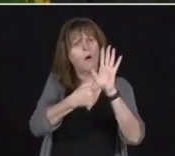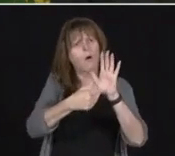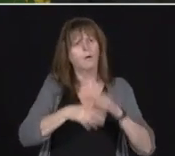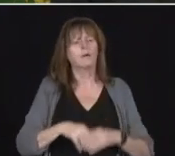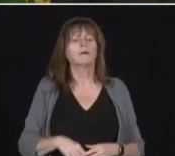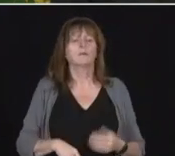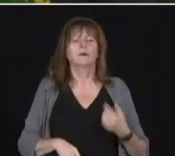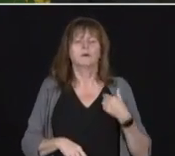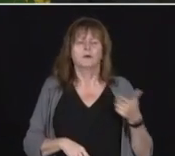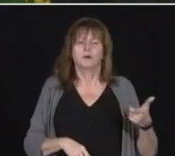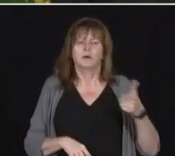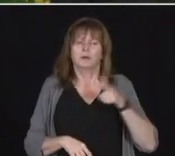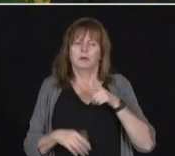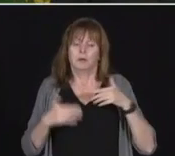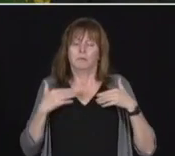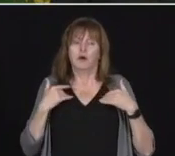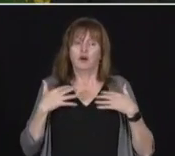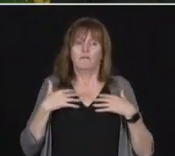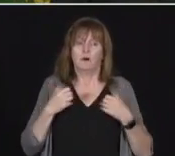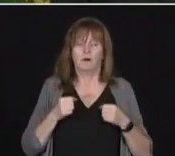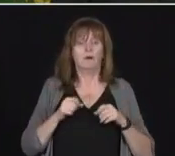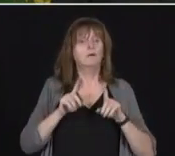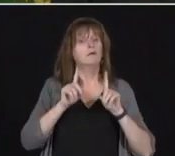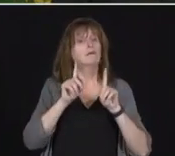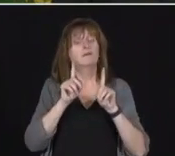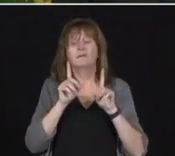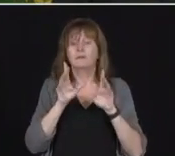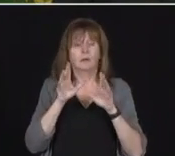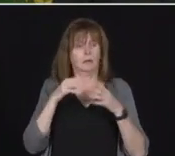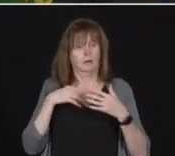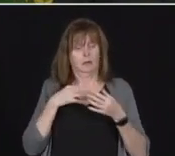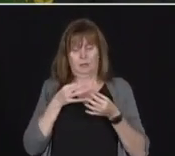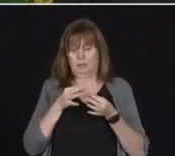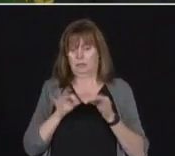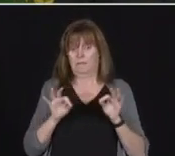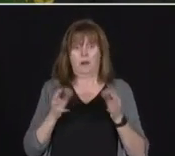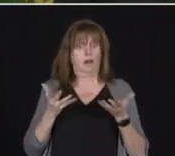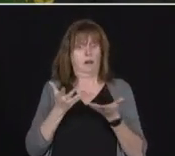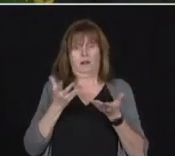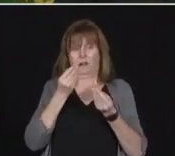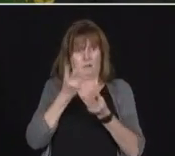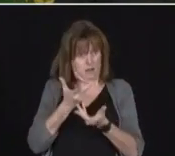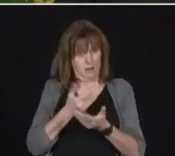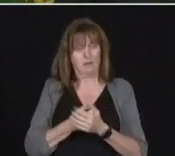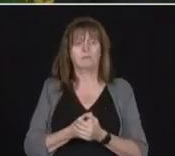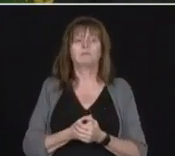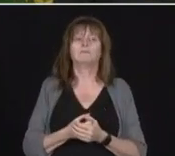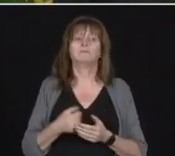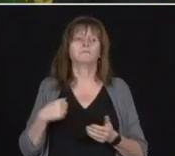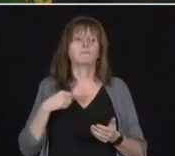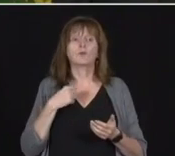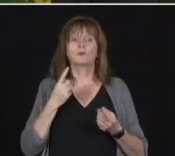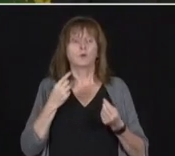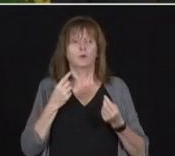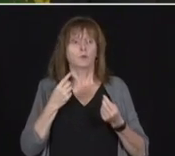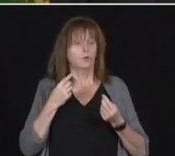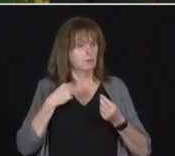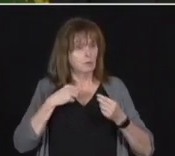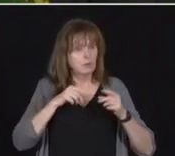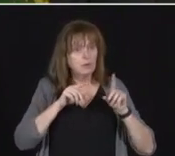Health, very simply, what we are doing across the province, we are doing surprise visits to all the long-term care homes.